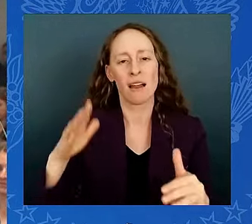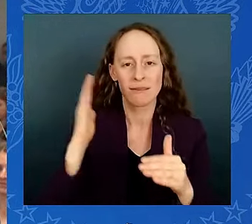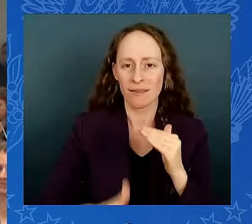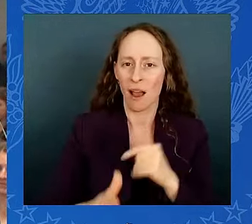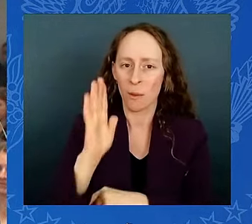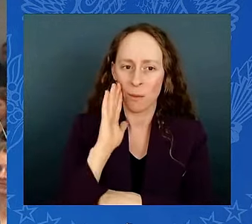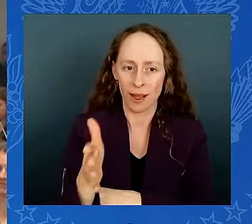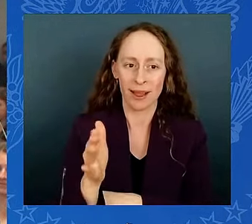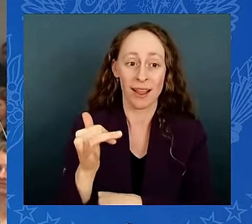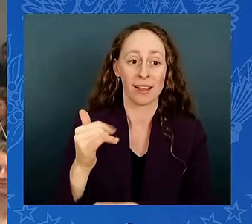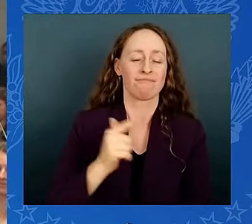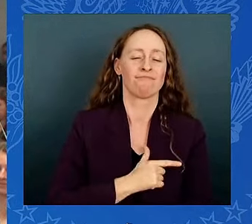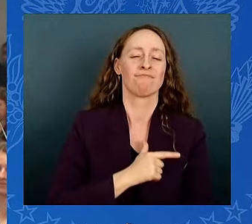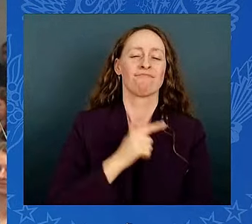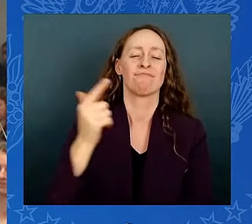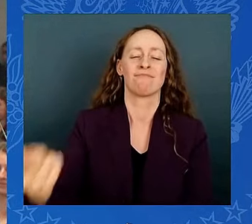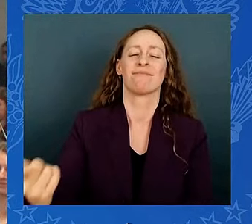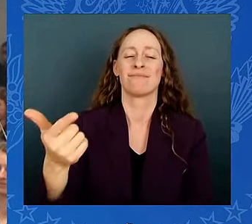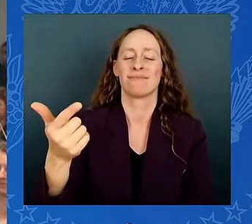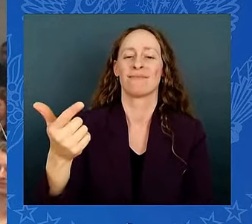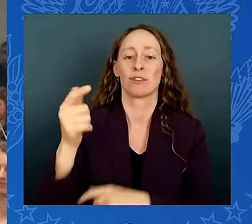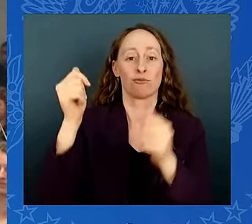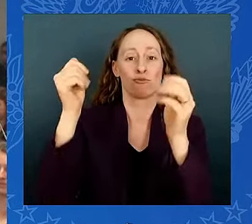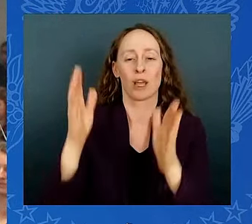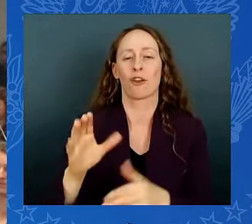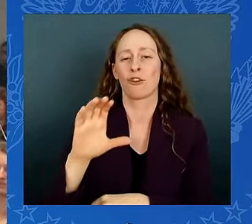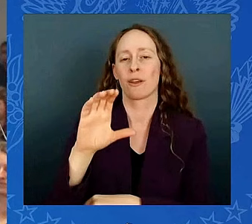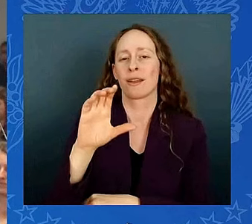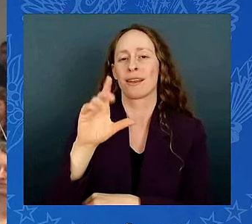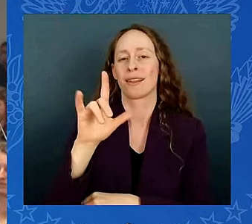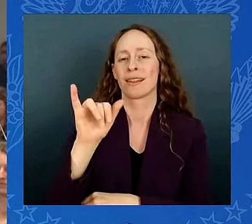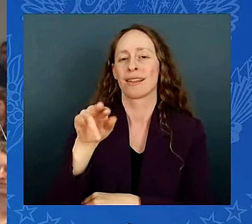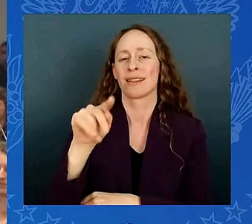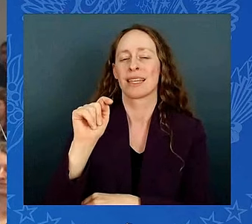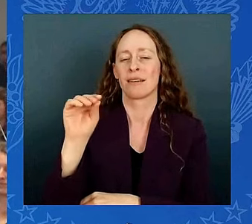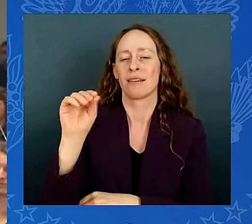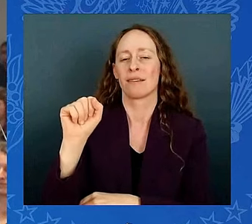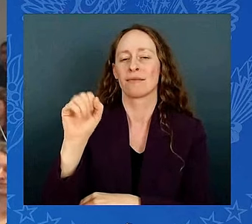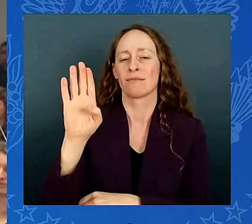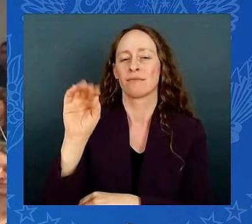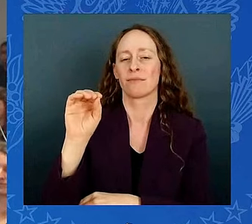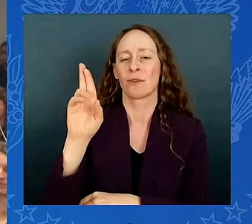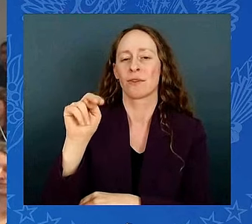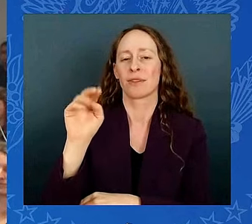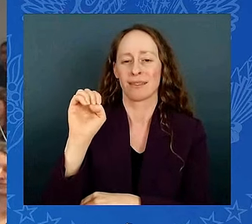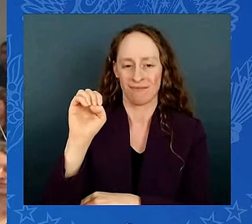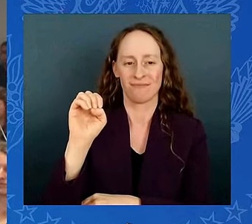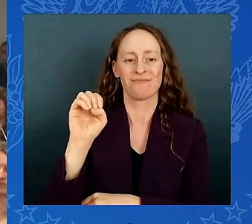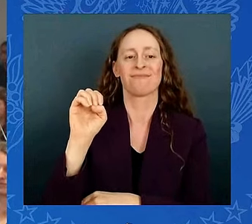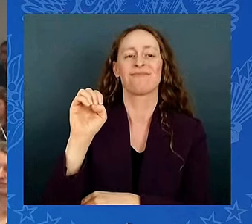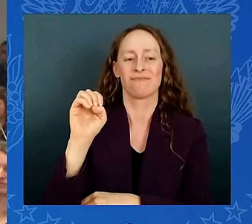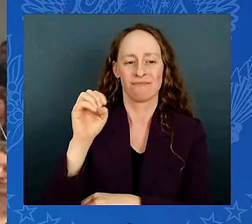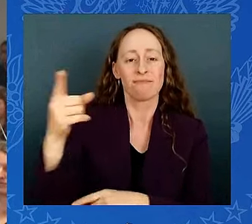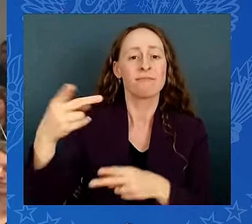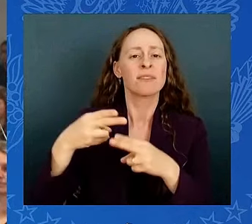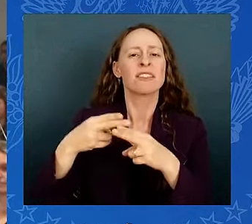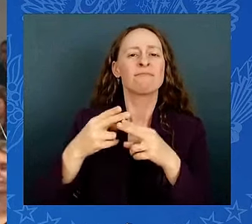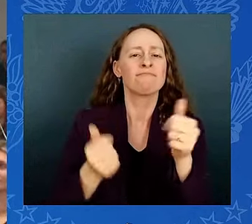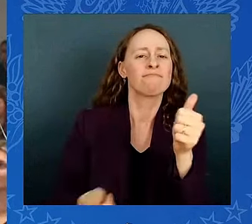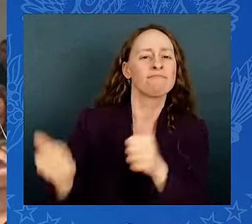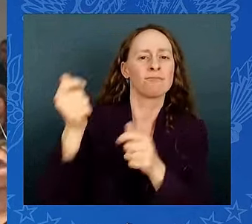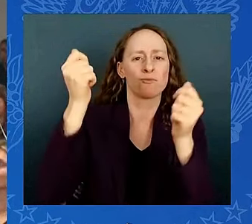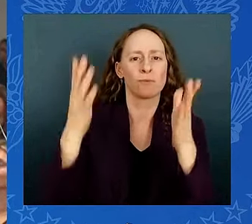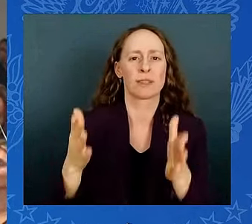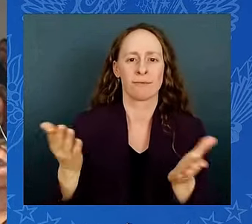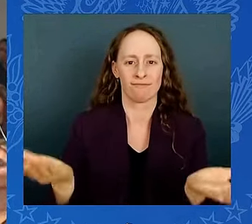Acting Director of D.C. Homeless Security and Emergency Management Agency, to tell you what his team's incredible work is doing on the